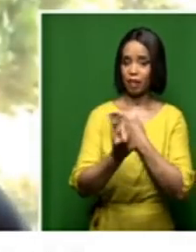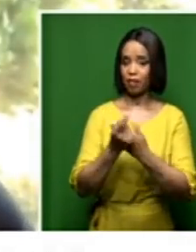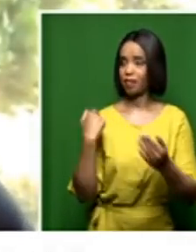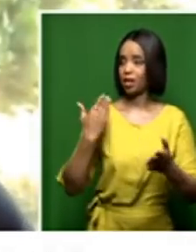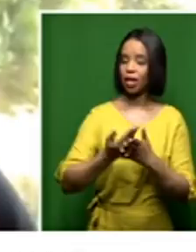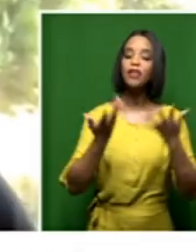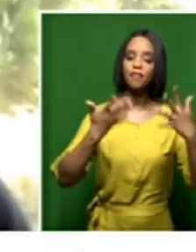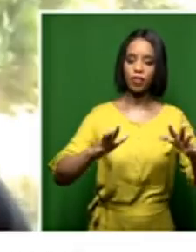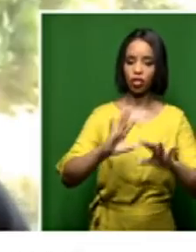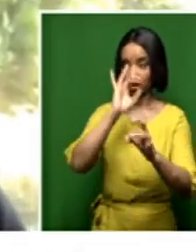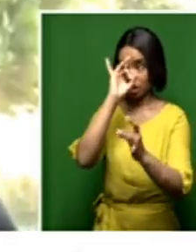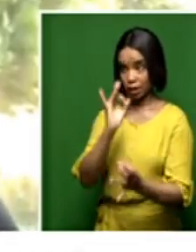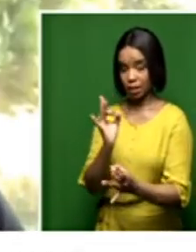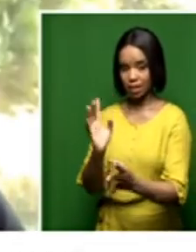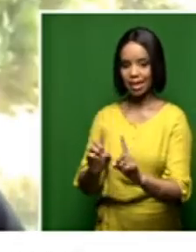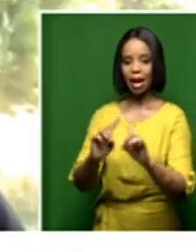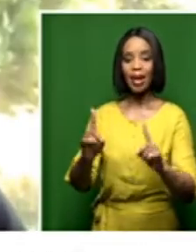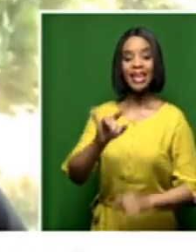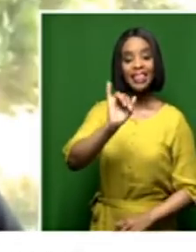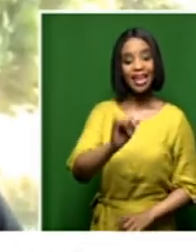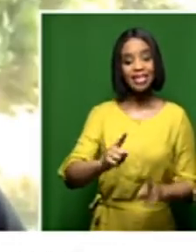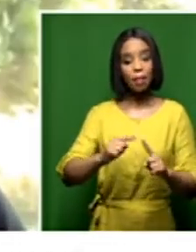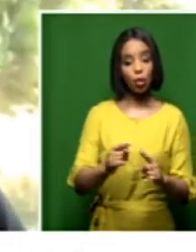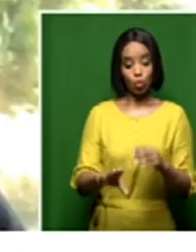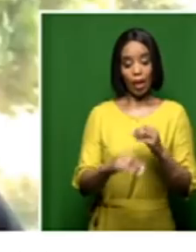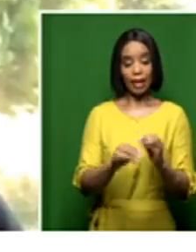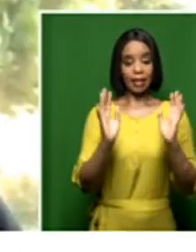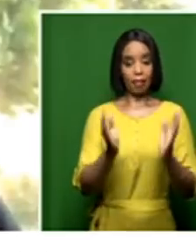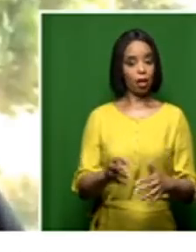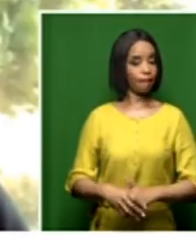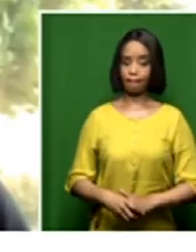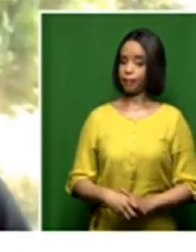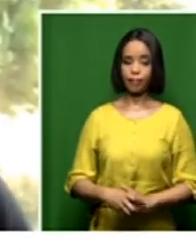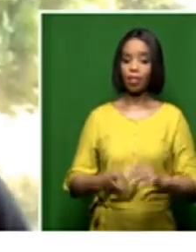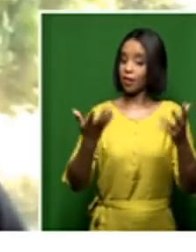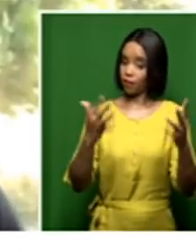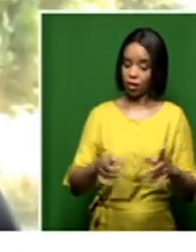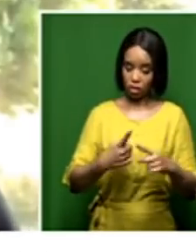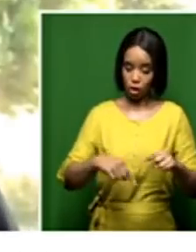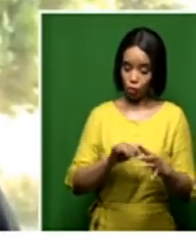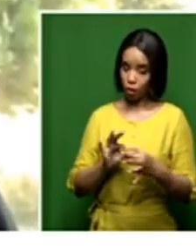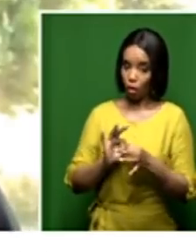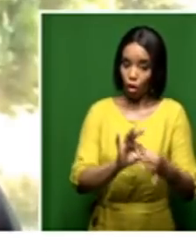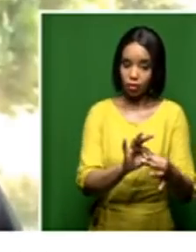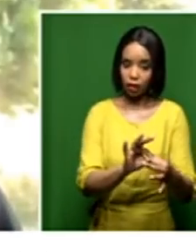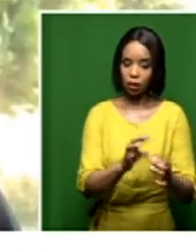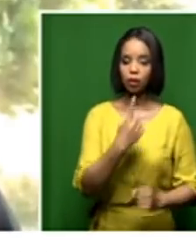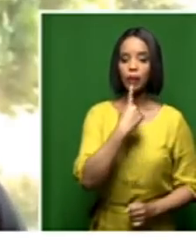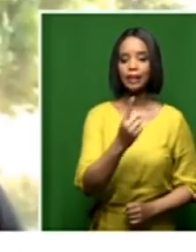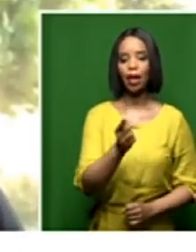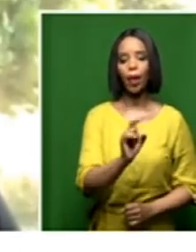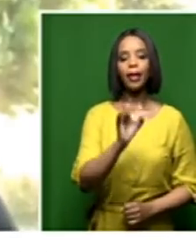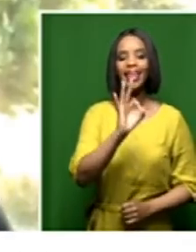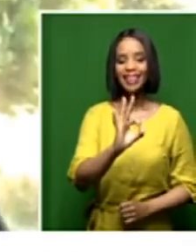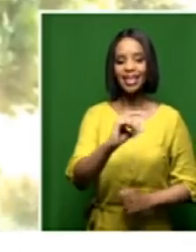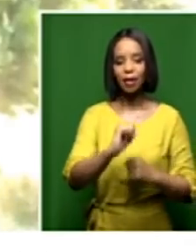about that. But we did not just end at that point. We made a commitment that we are going to, every three months,